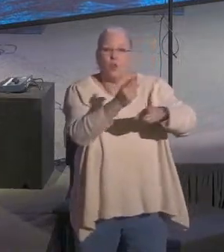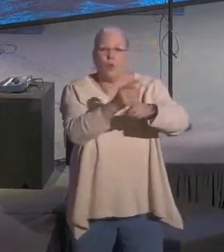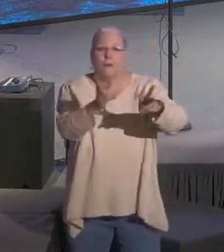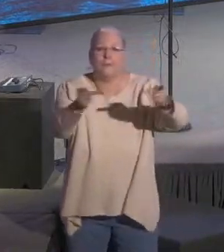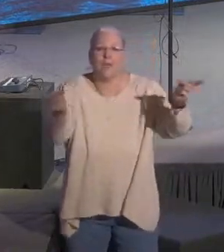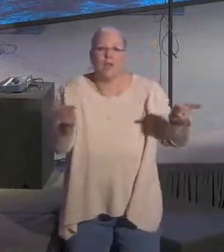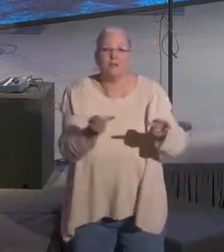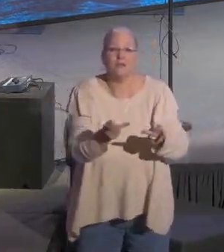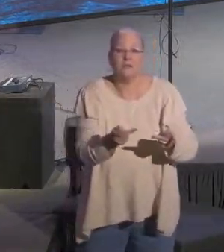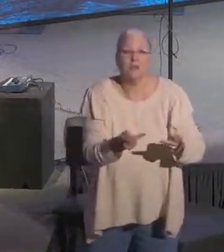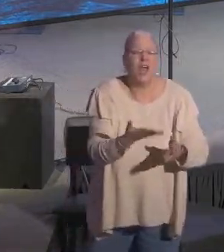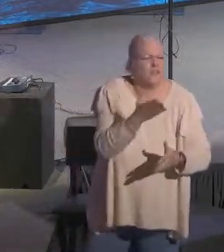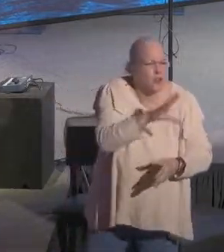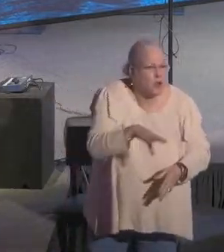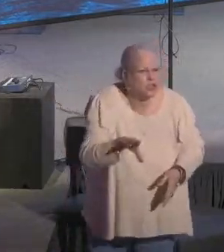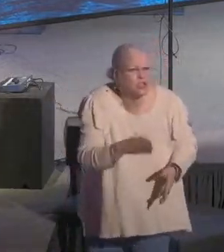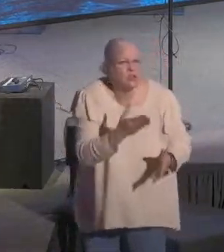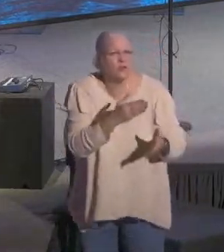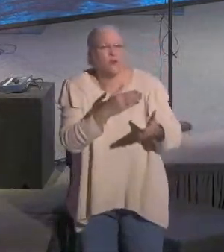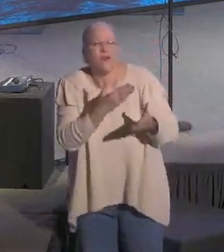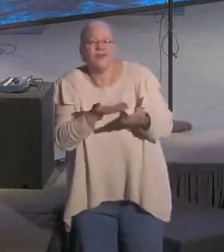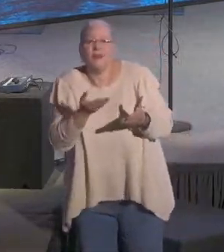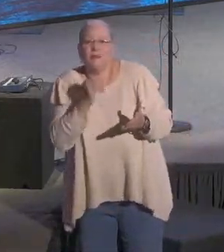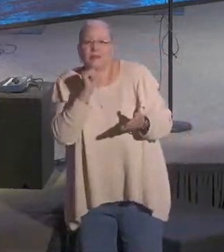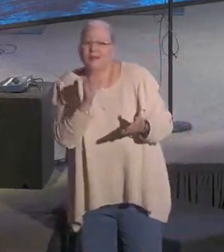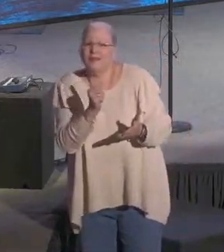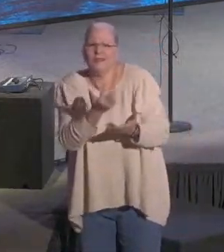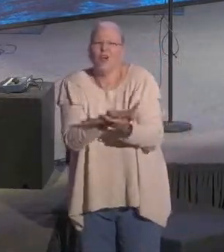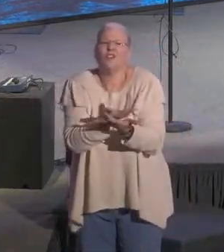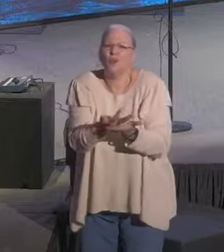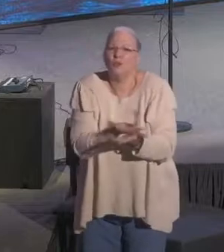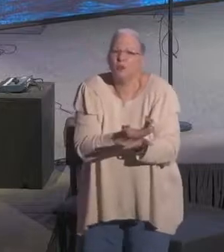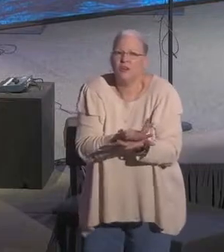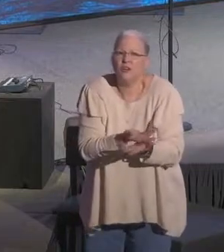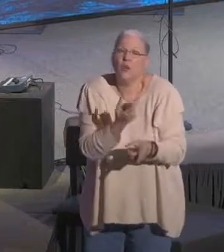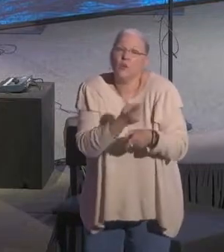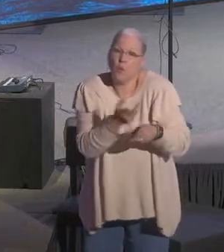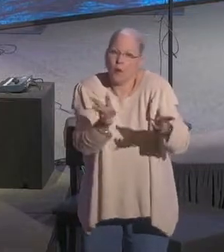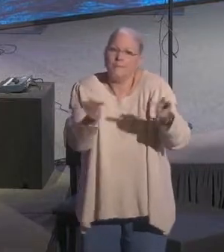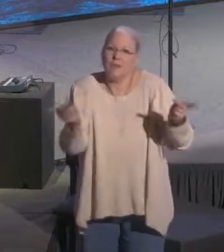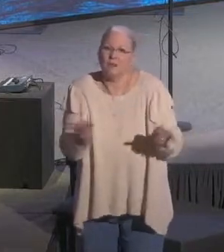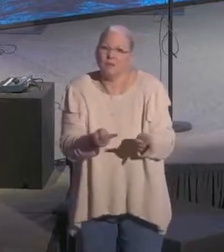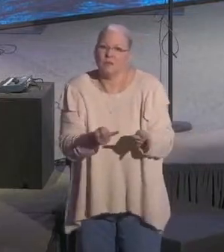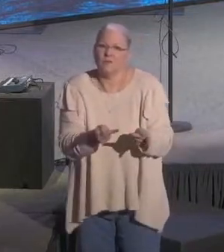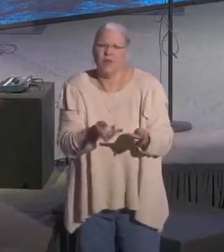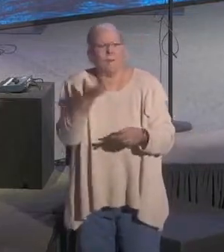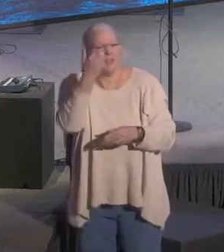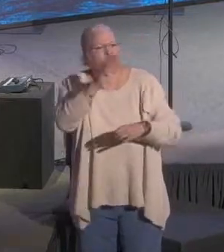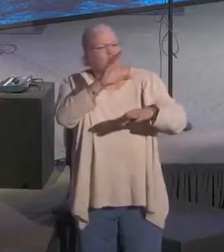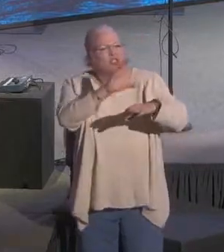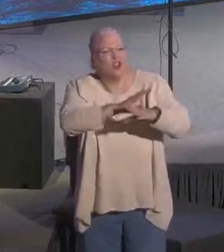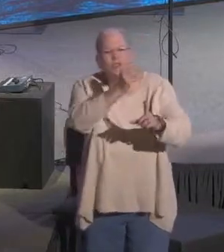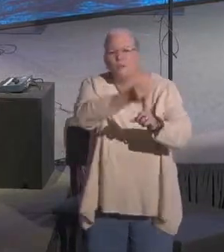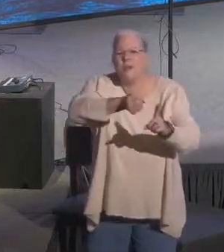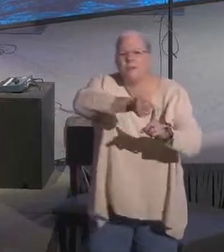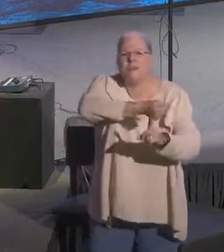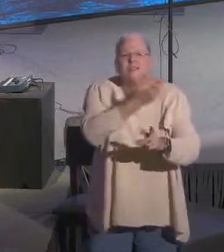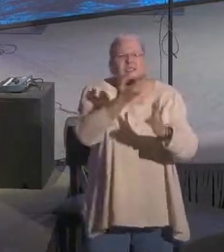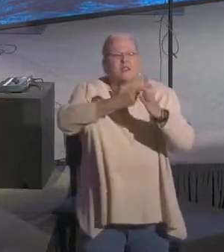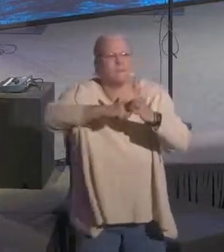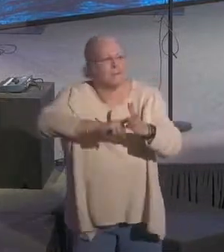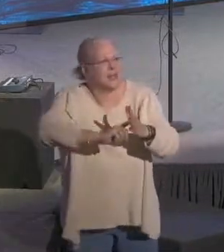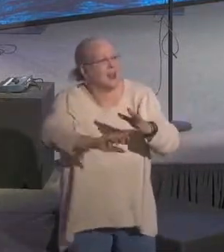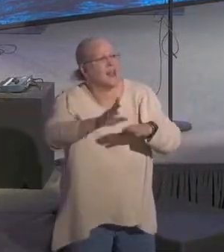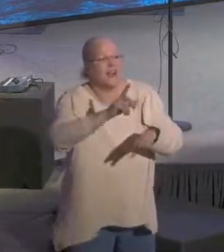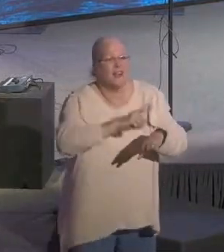If you want to do something that is not mainstream, you are in the right place. Because the church has been persecuted since the beginning.